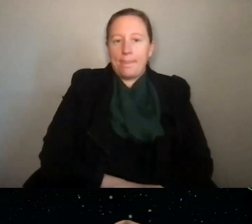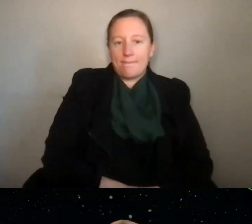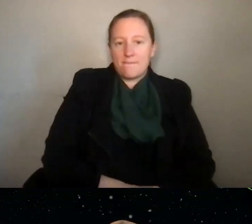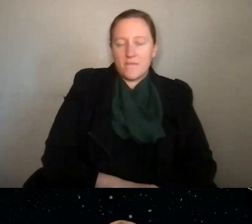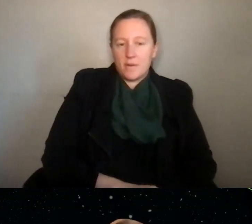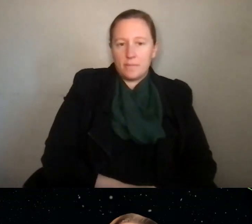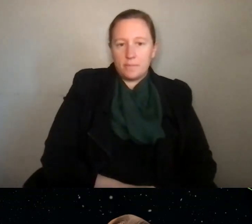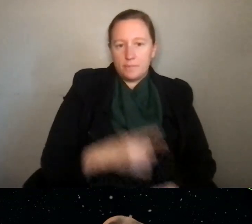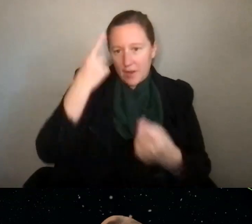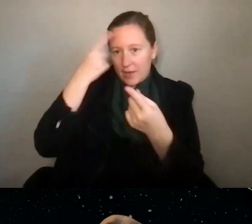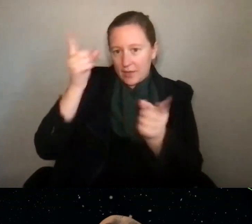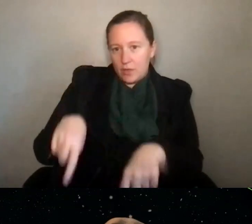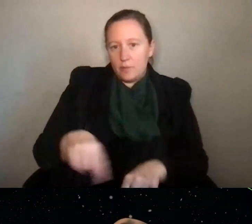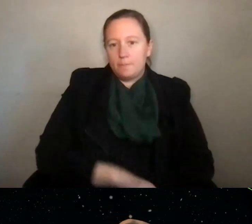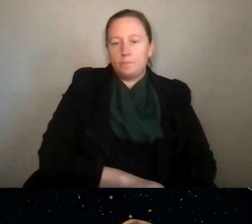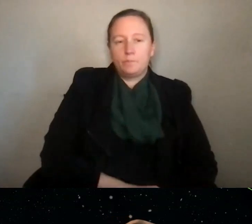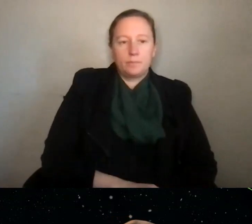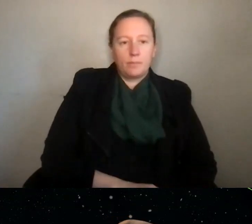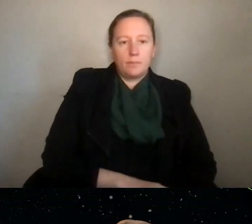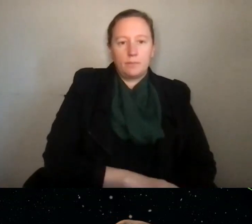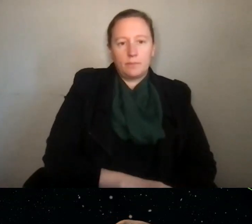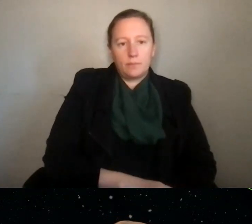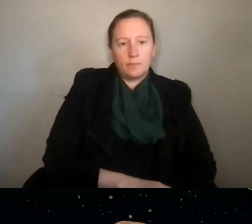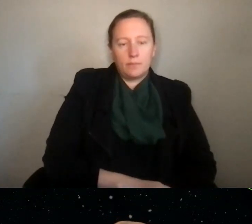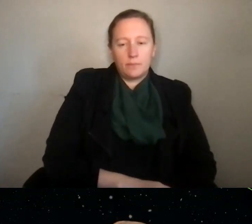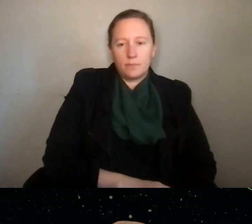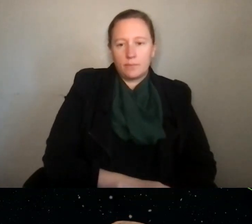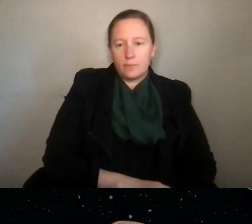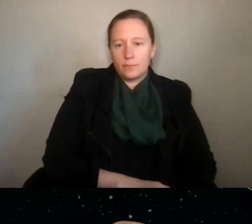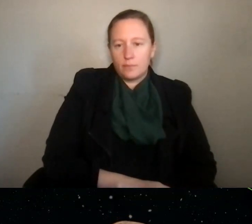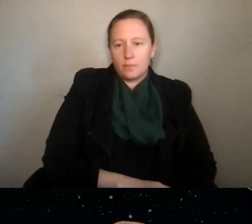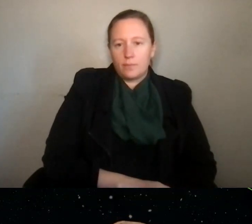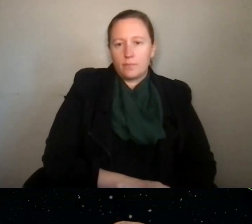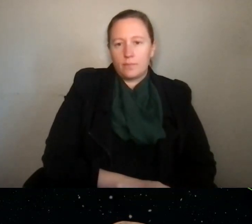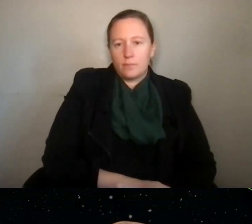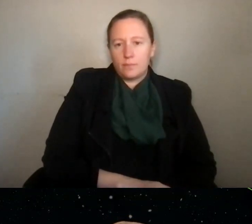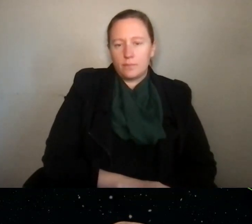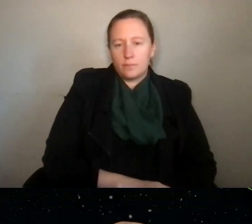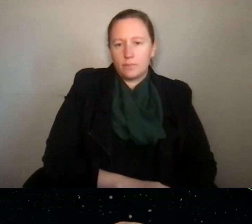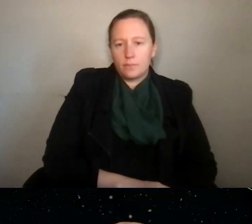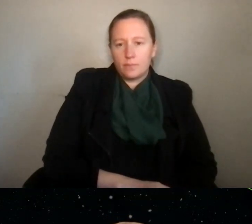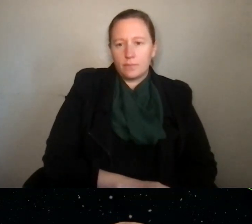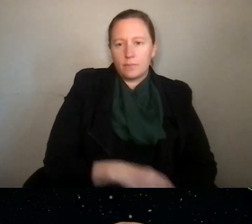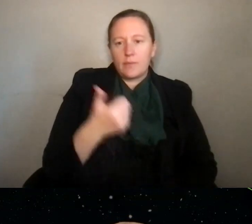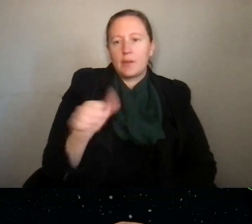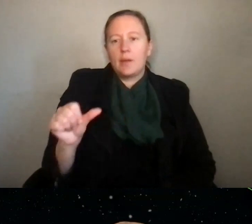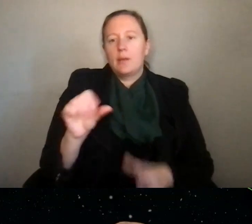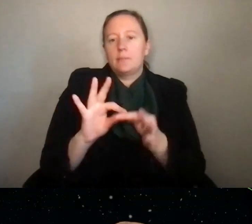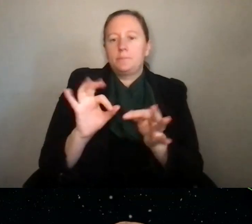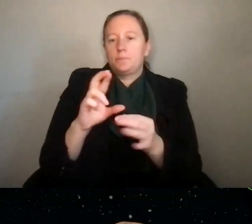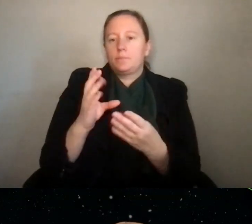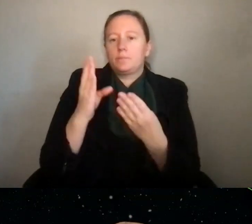I agree. All right. And so it does look like another question. So any comments or